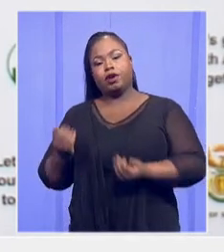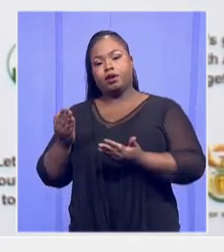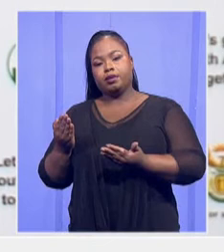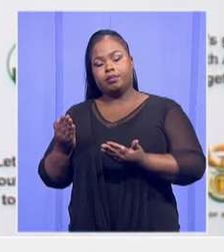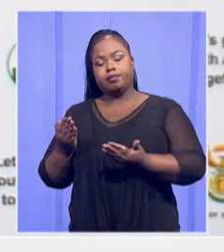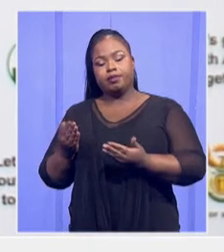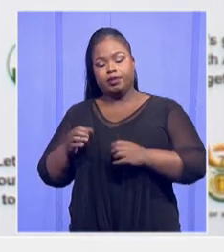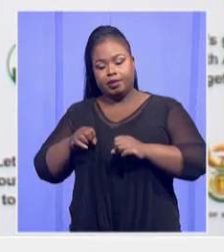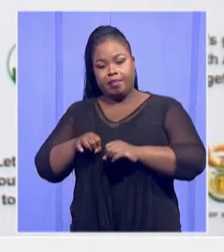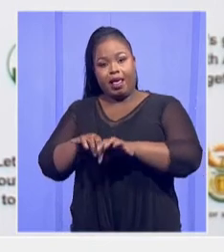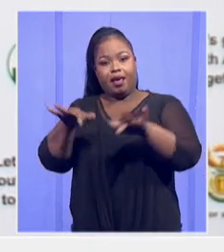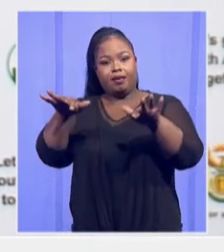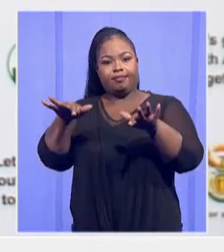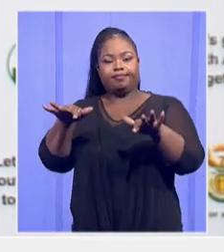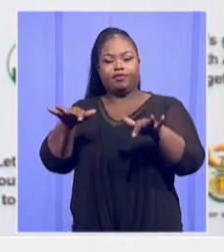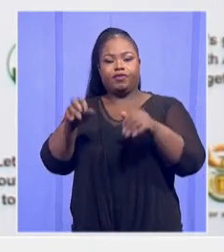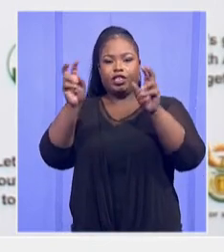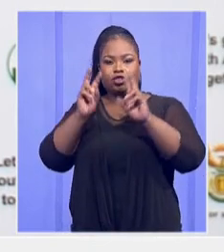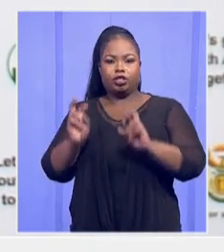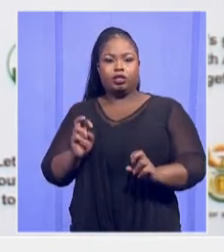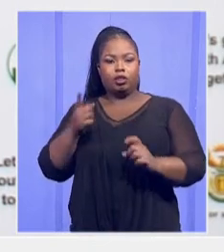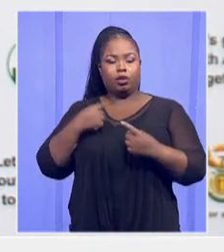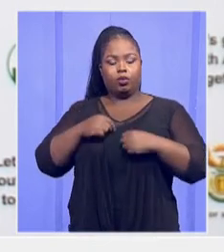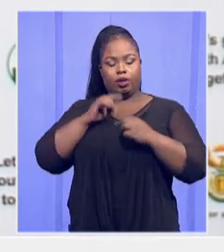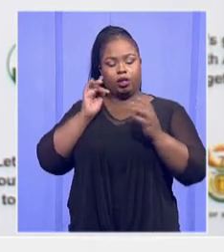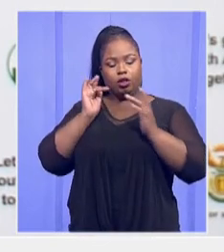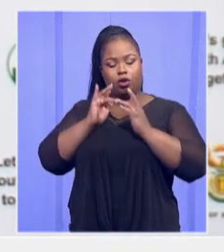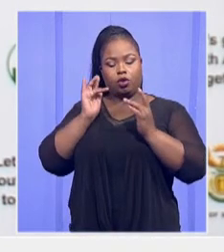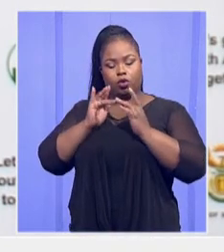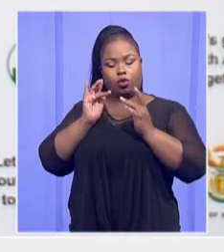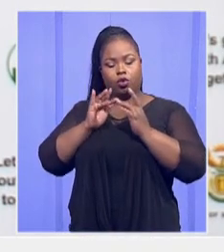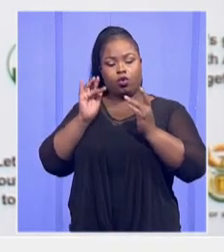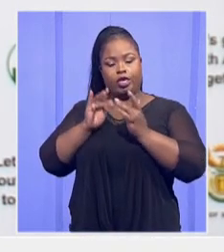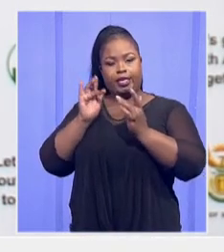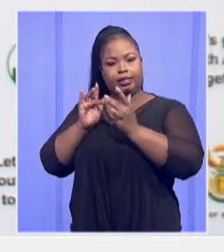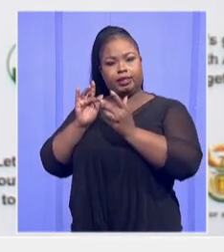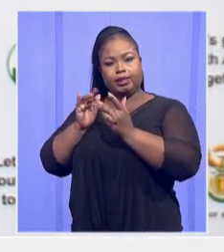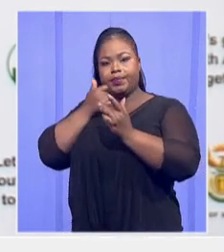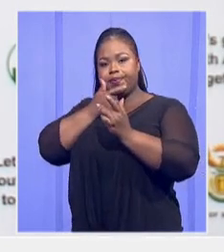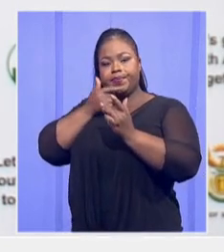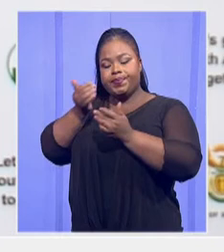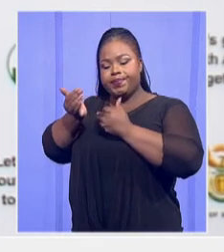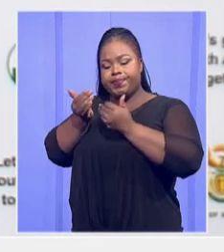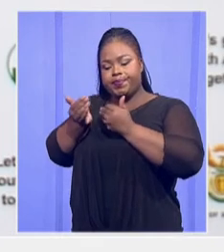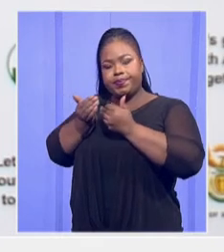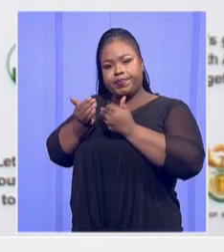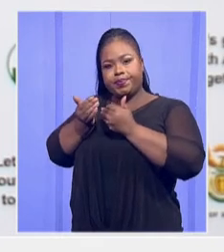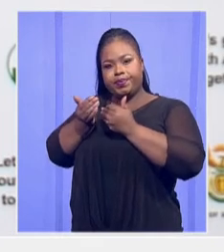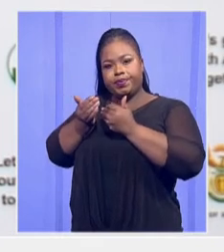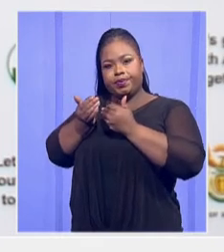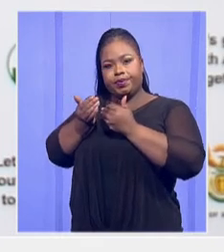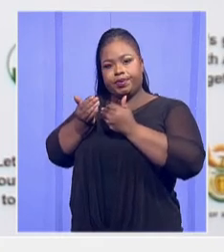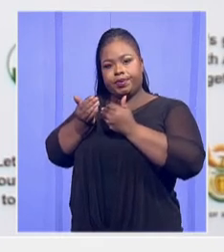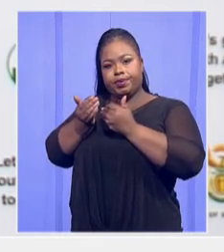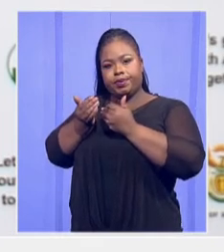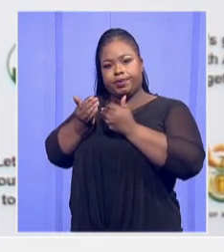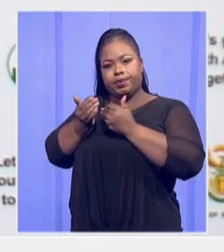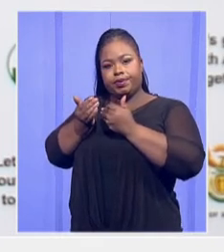of electricity. We connect to the nearest point